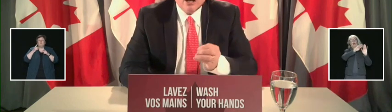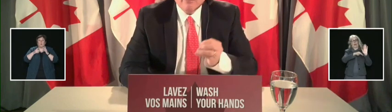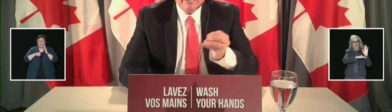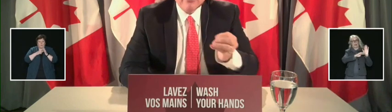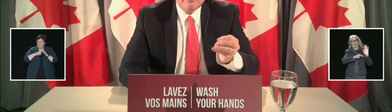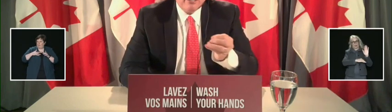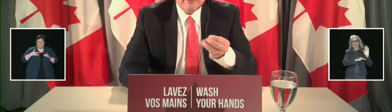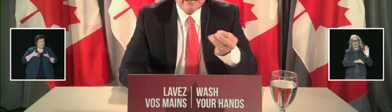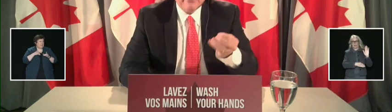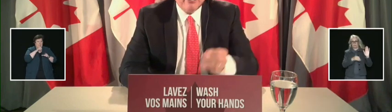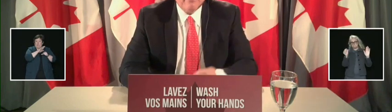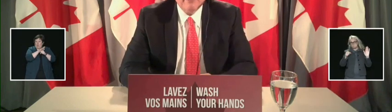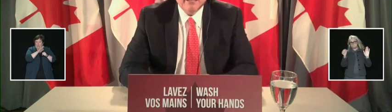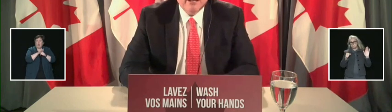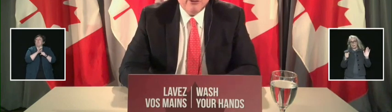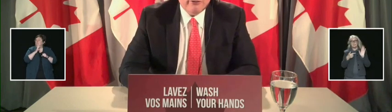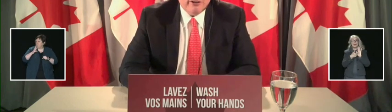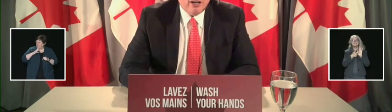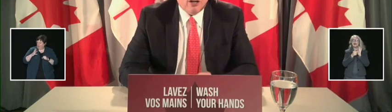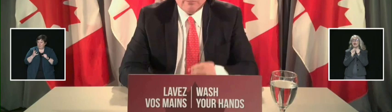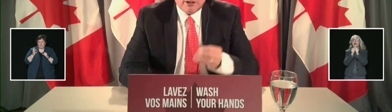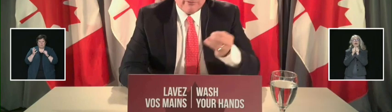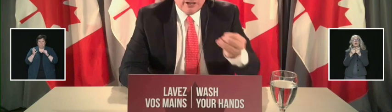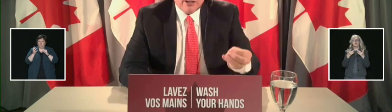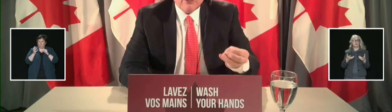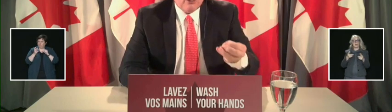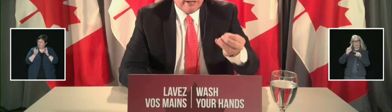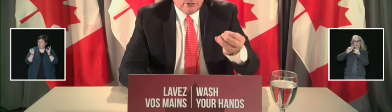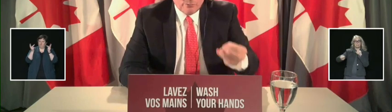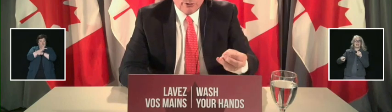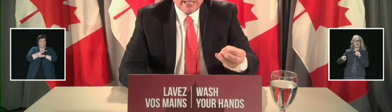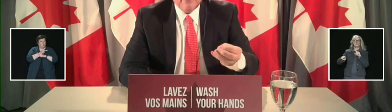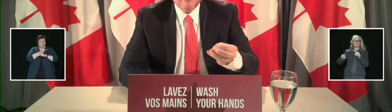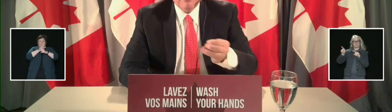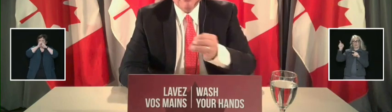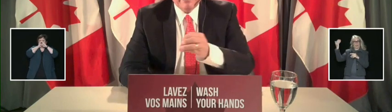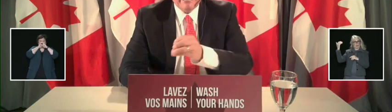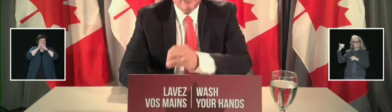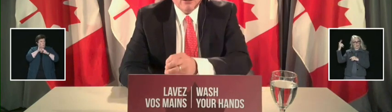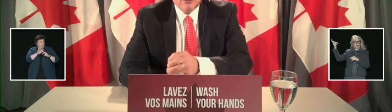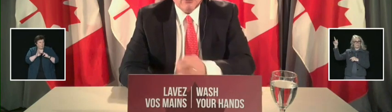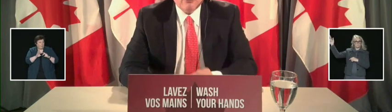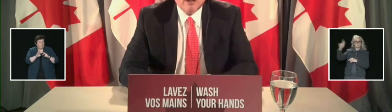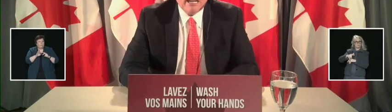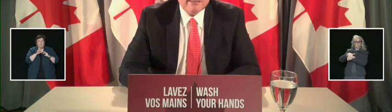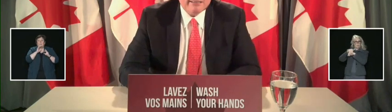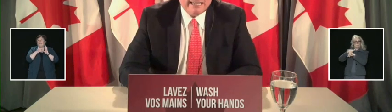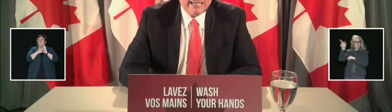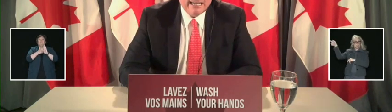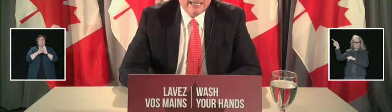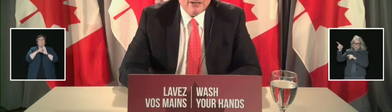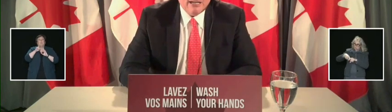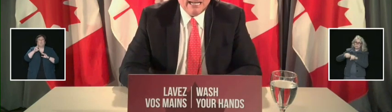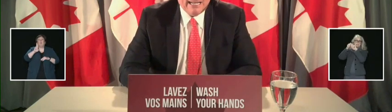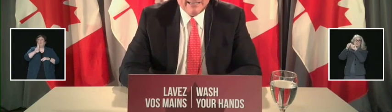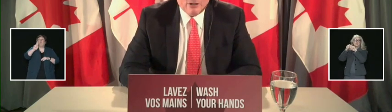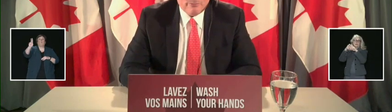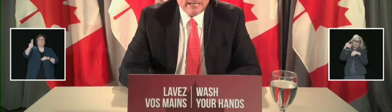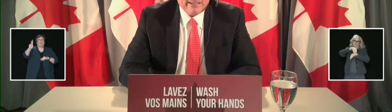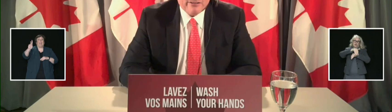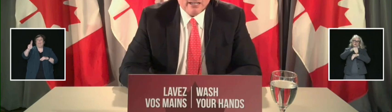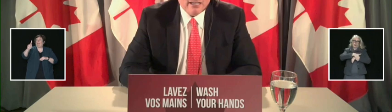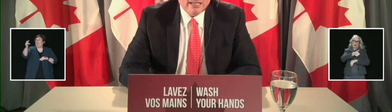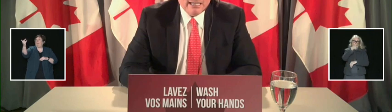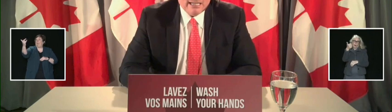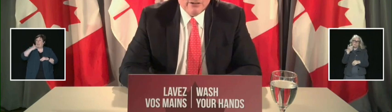Ajuster l'empêchement, par exemple, de vols en provenance du Royaume-Uni. À un moment donné, ce soir, c'est l'Inde